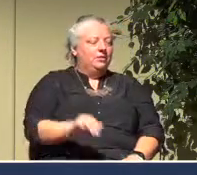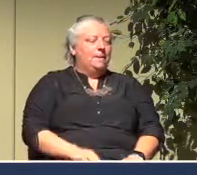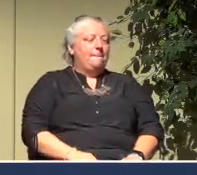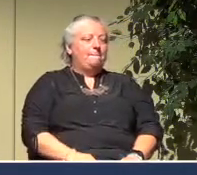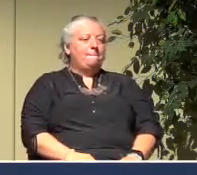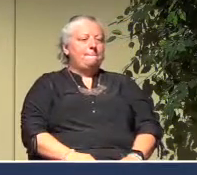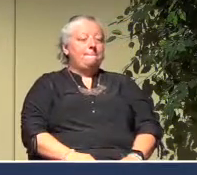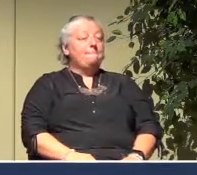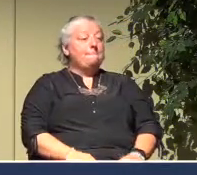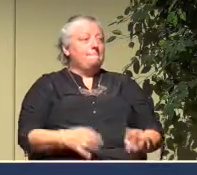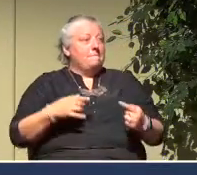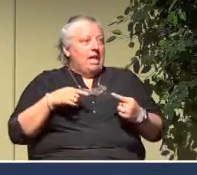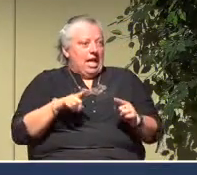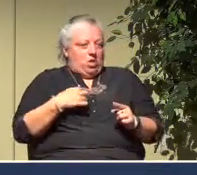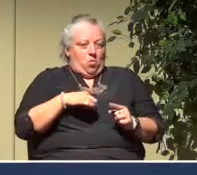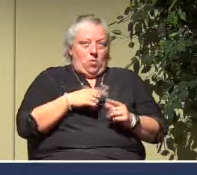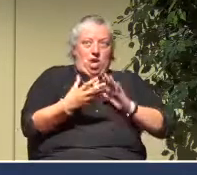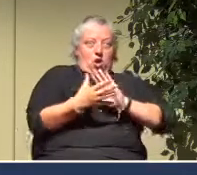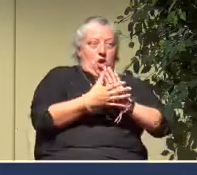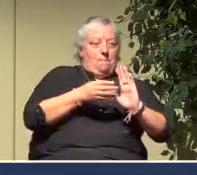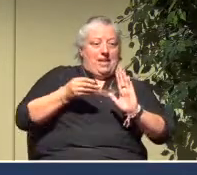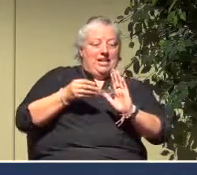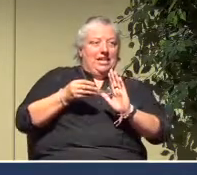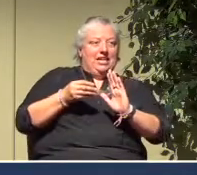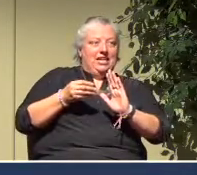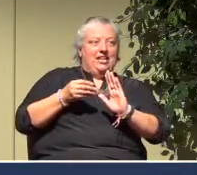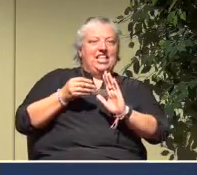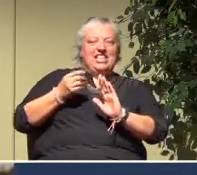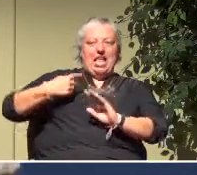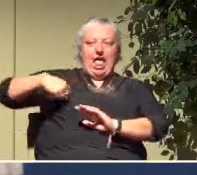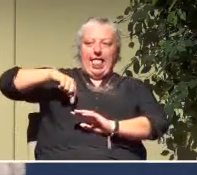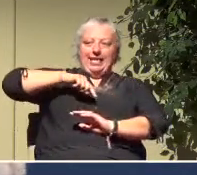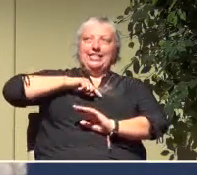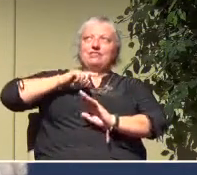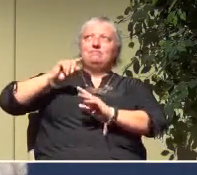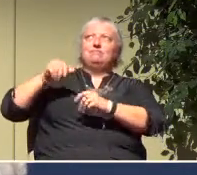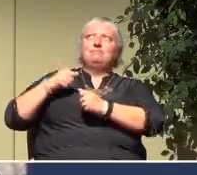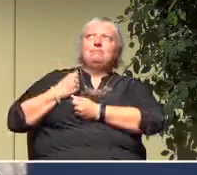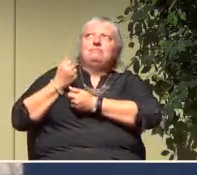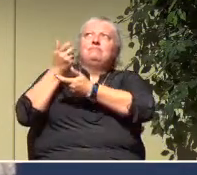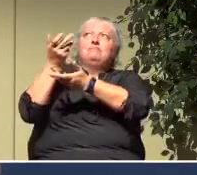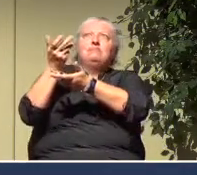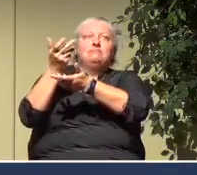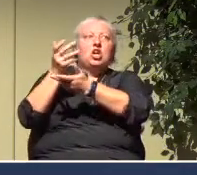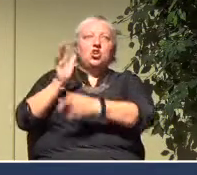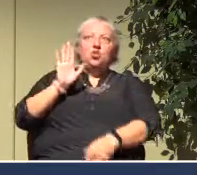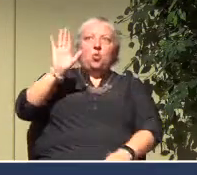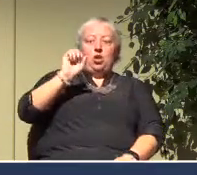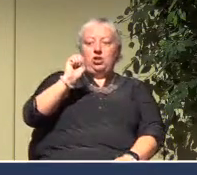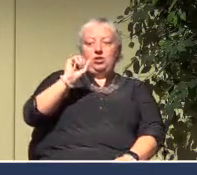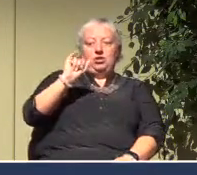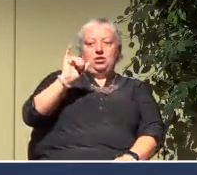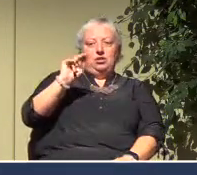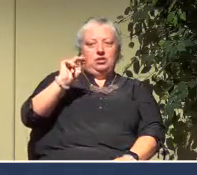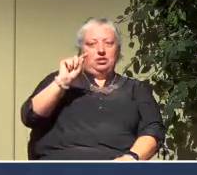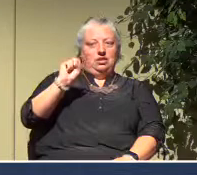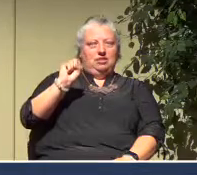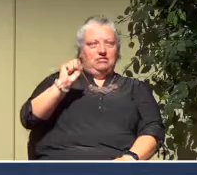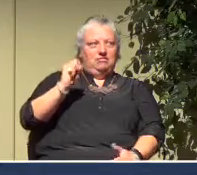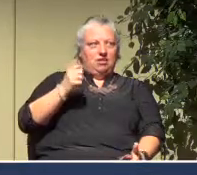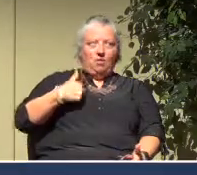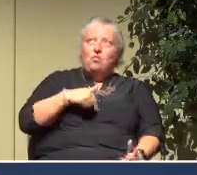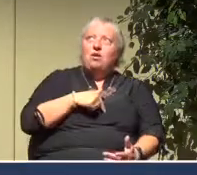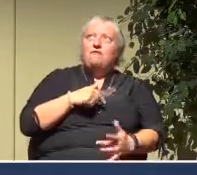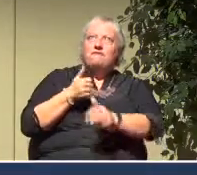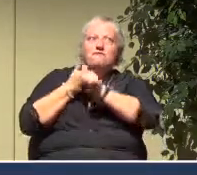And as we do that, it's us. Your saints will extol you. They will tell the glory of your kingdom.